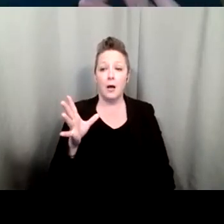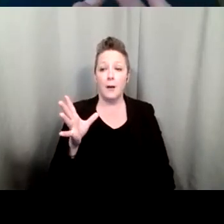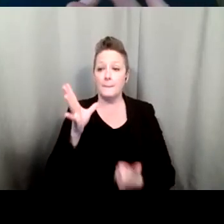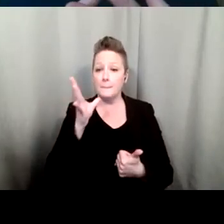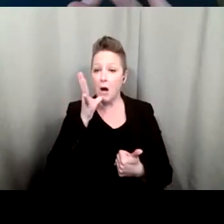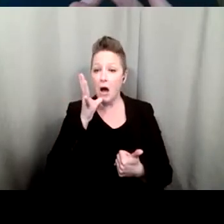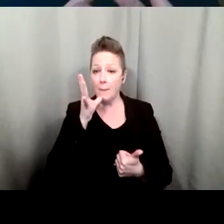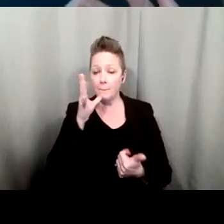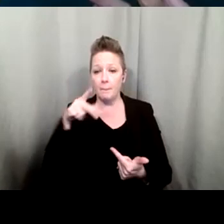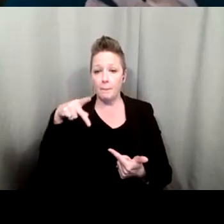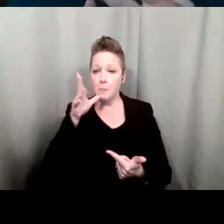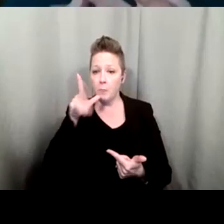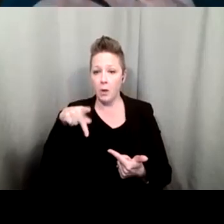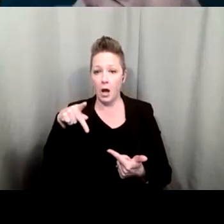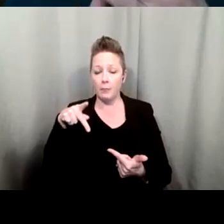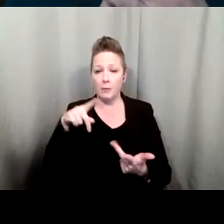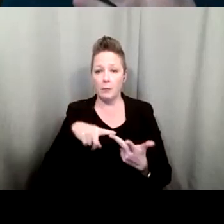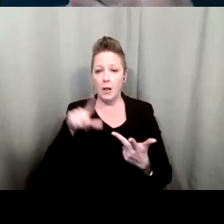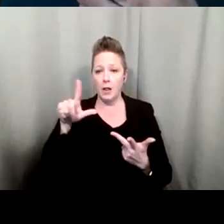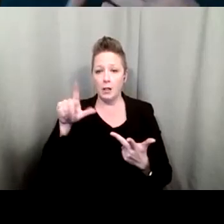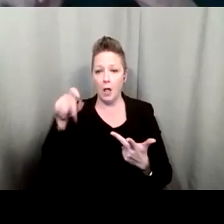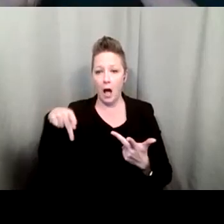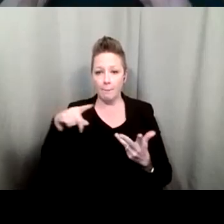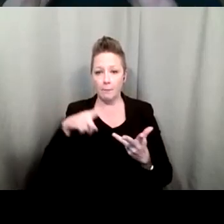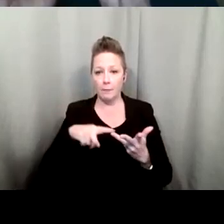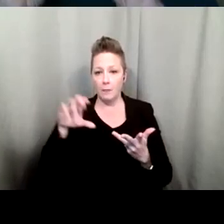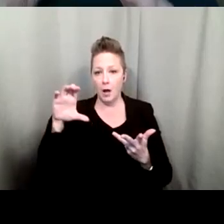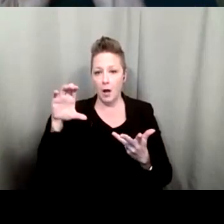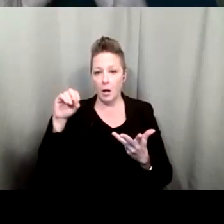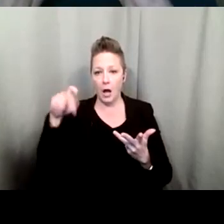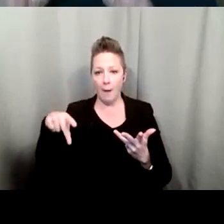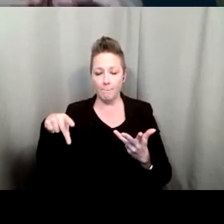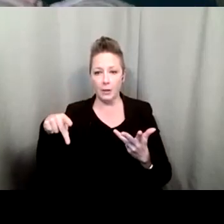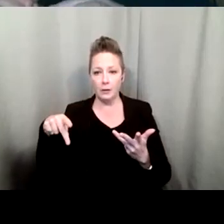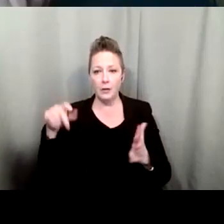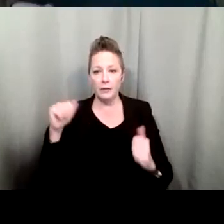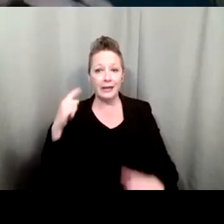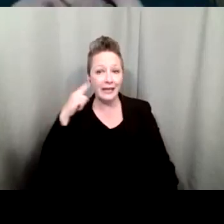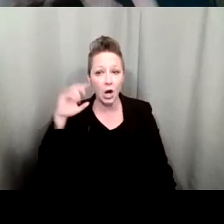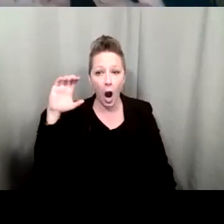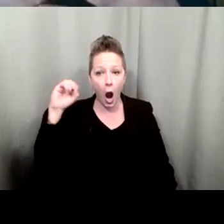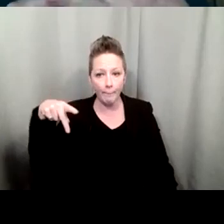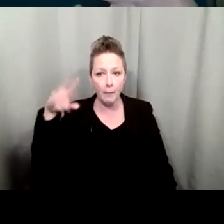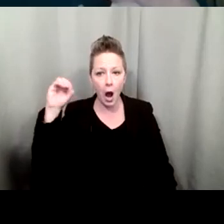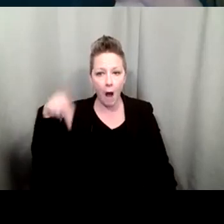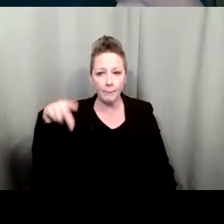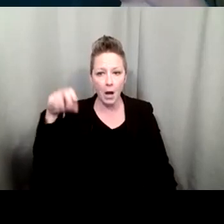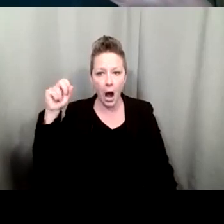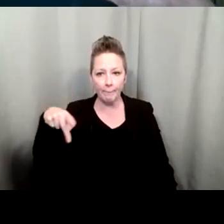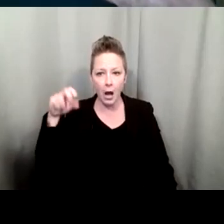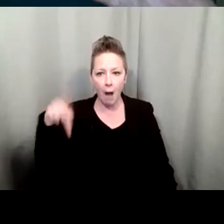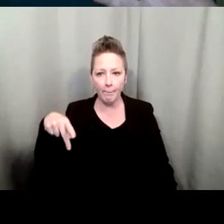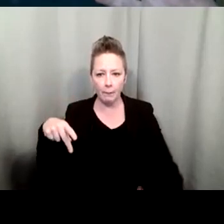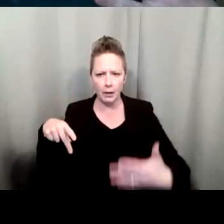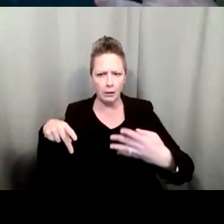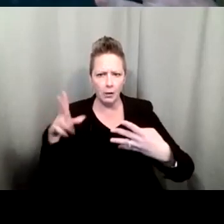and cup the person may be able to hear the voice on the ah but they don't know which of those